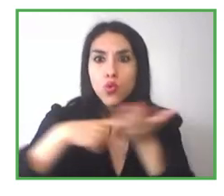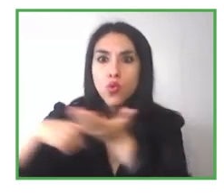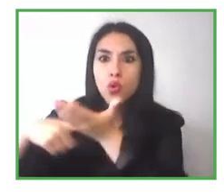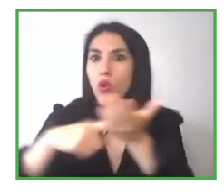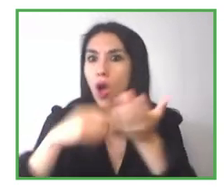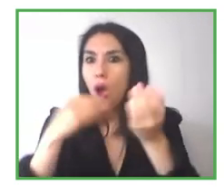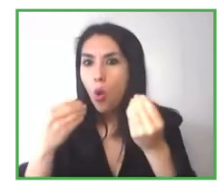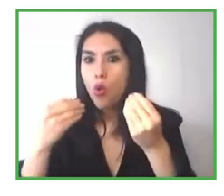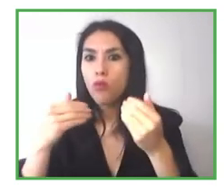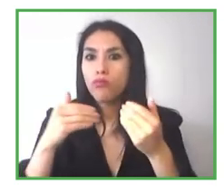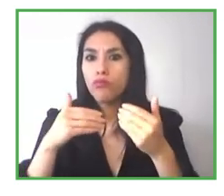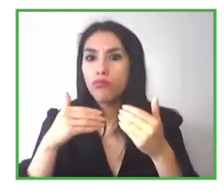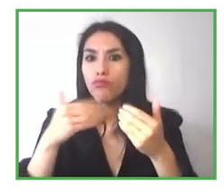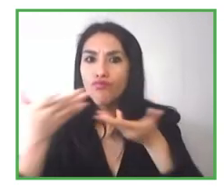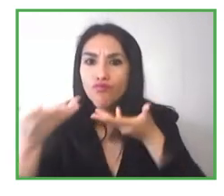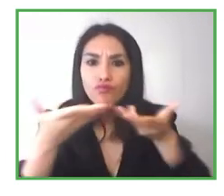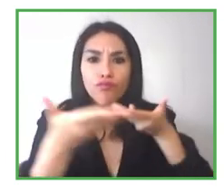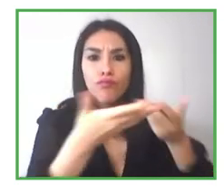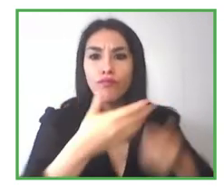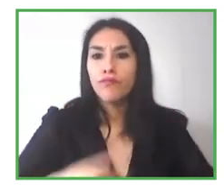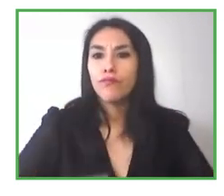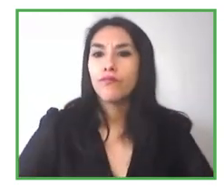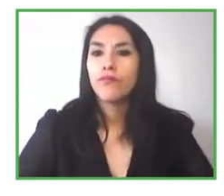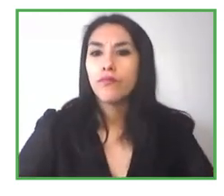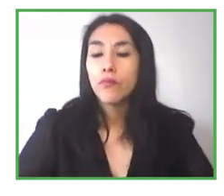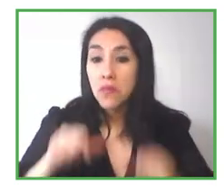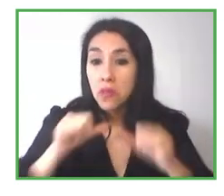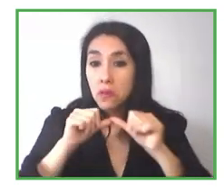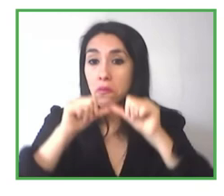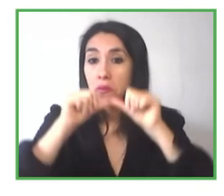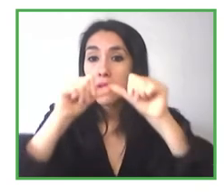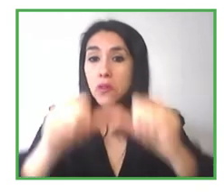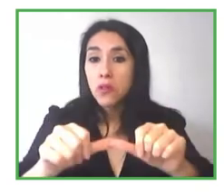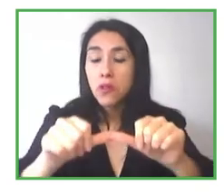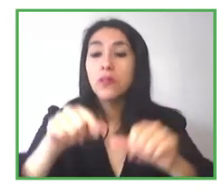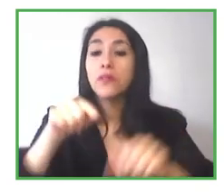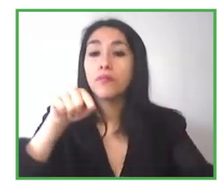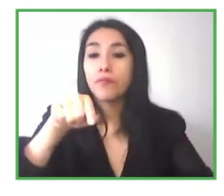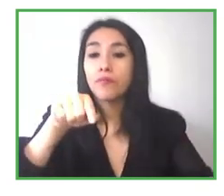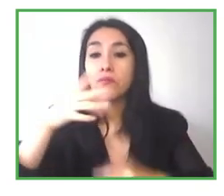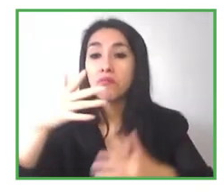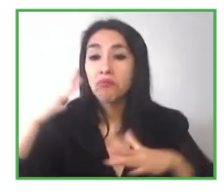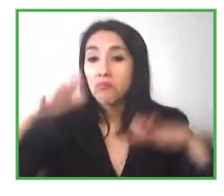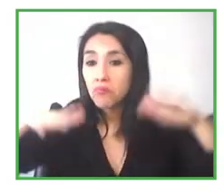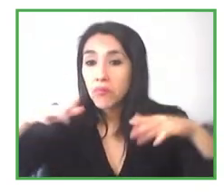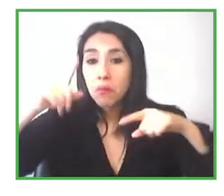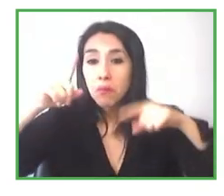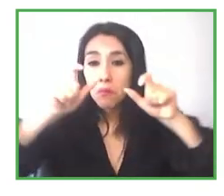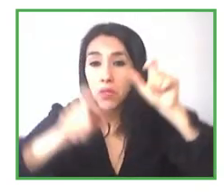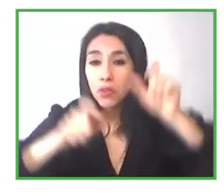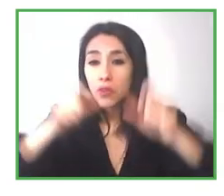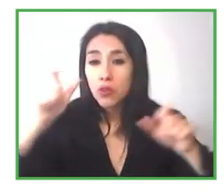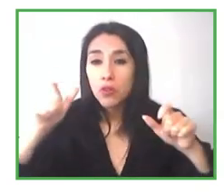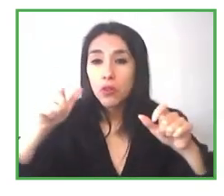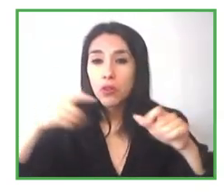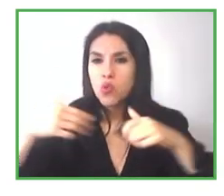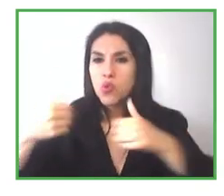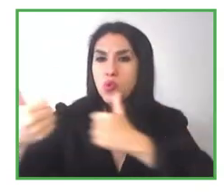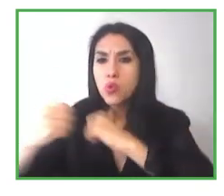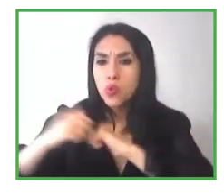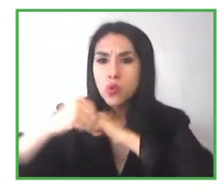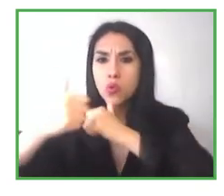And as we continue understanding what are the challenges that people all in the world have, what are the new